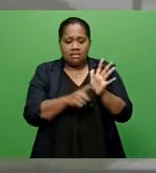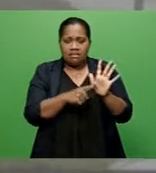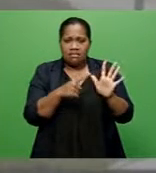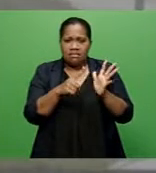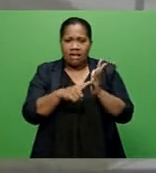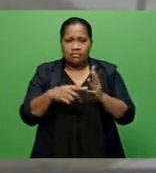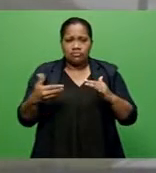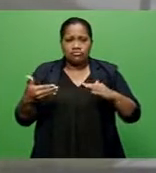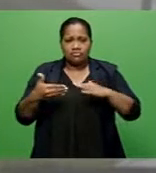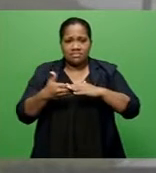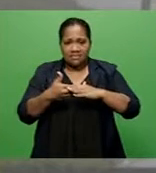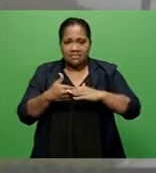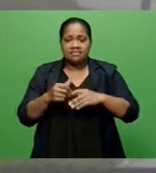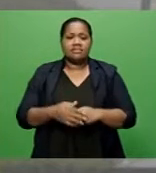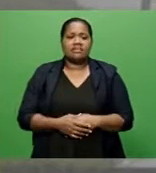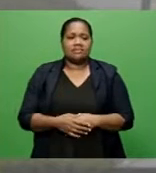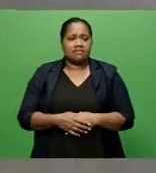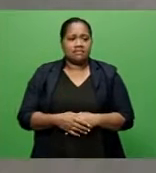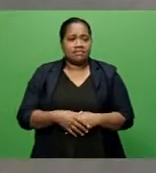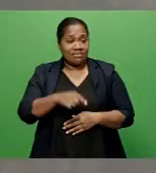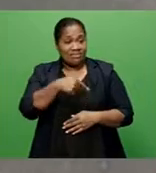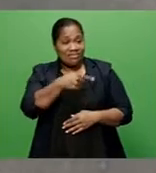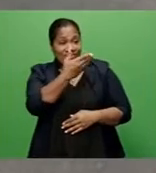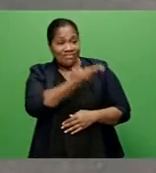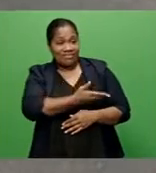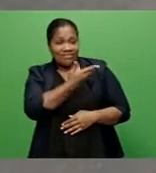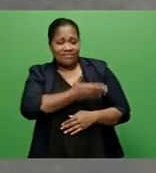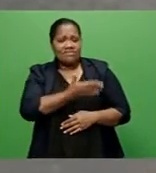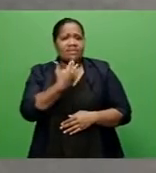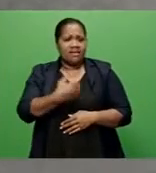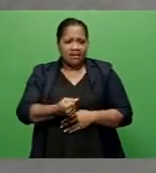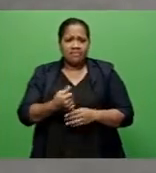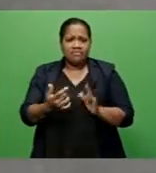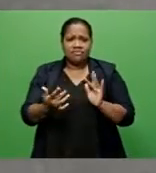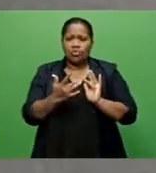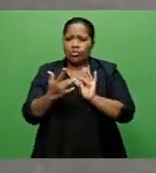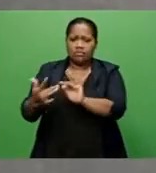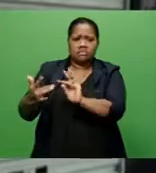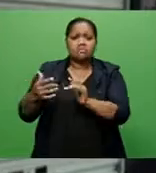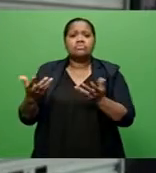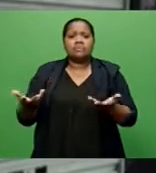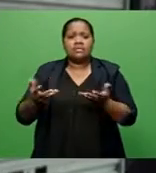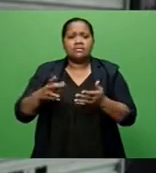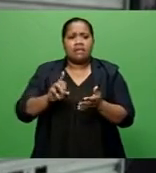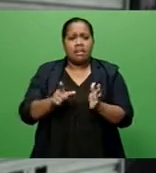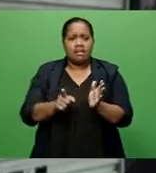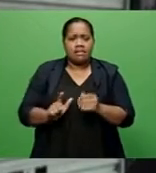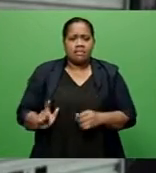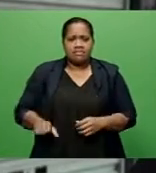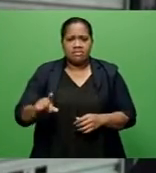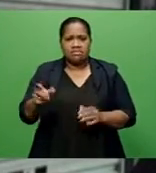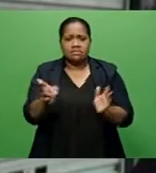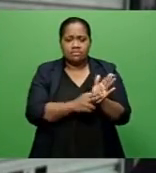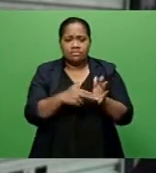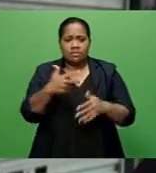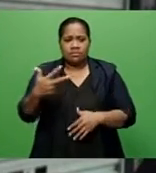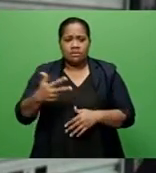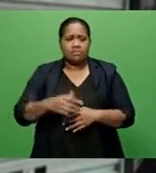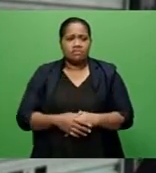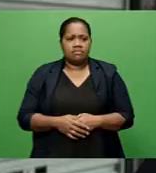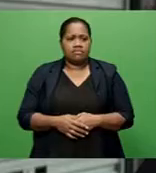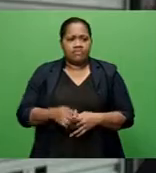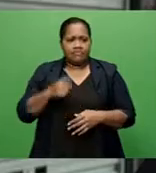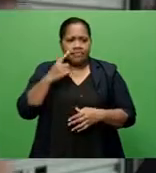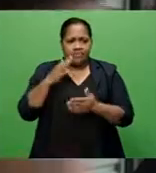passing lane has severed connections between Lambasa and Nambawalu. That is the hotline, you know, and with that cutoff,